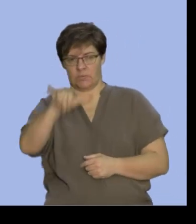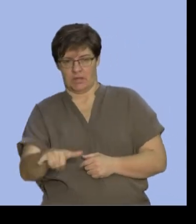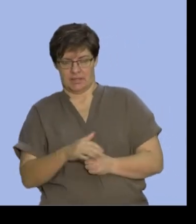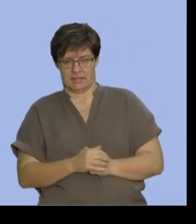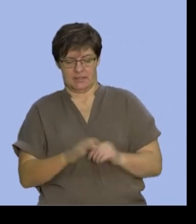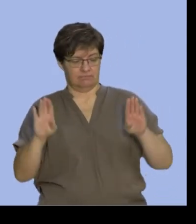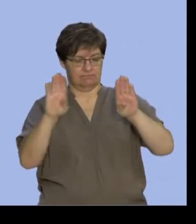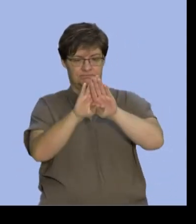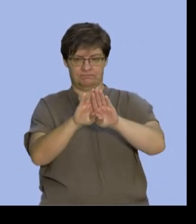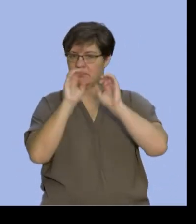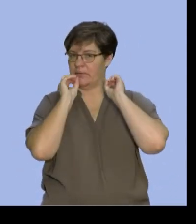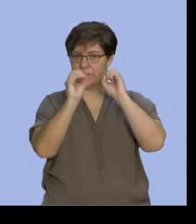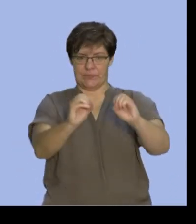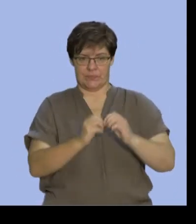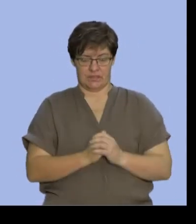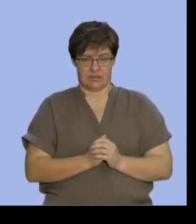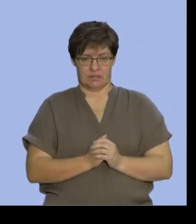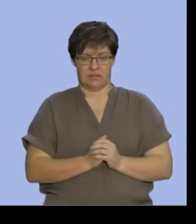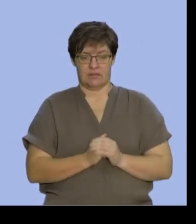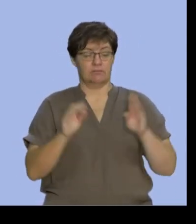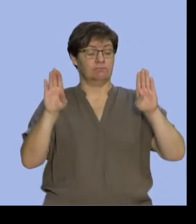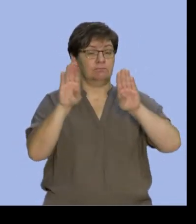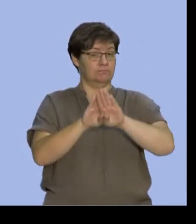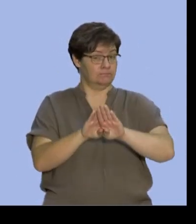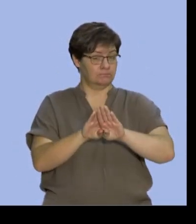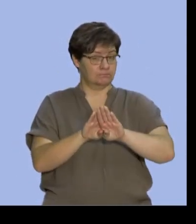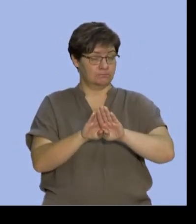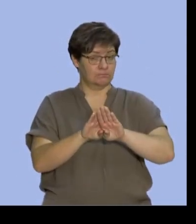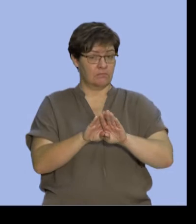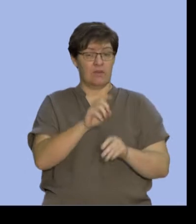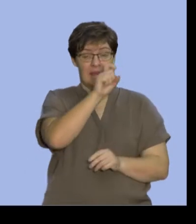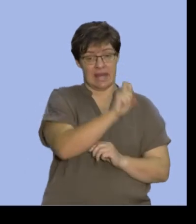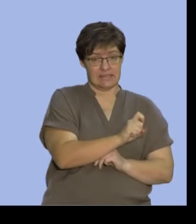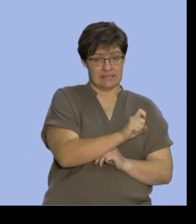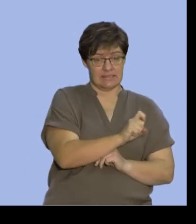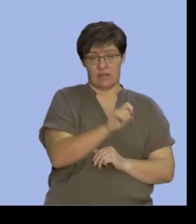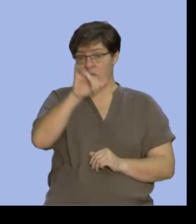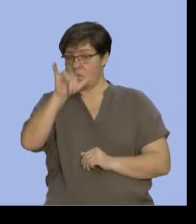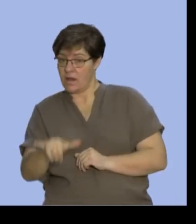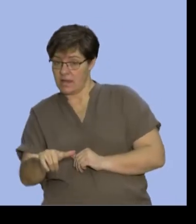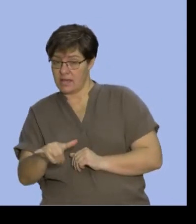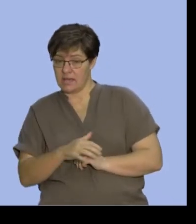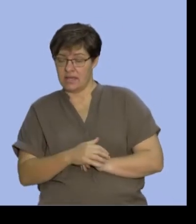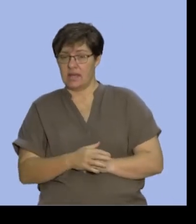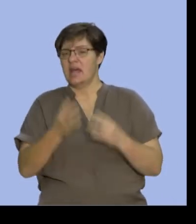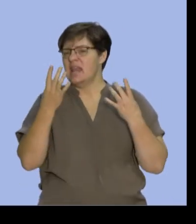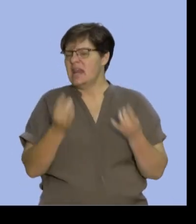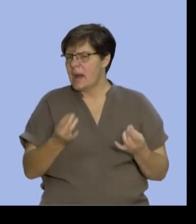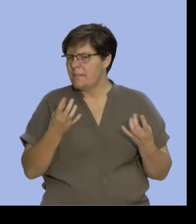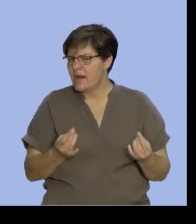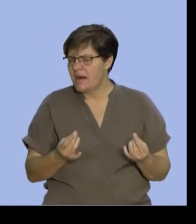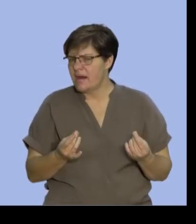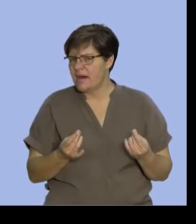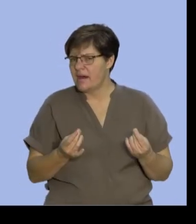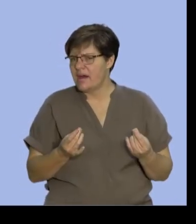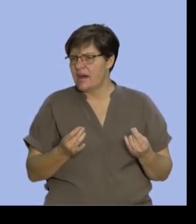is no intersection. The intersection of X and Y, the number of elements in